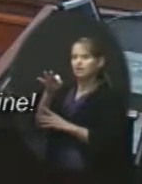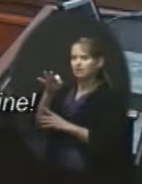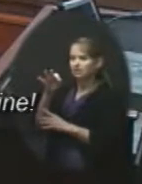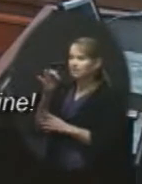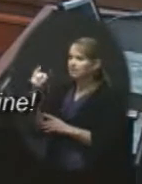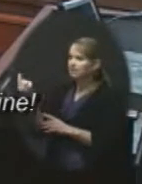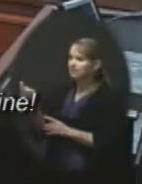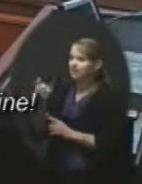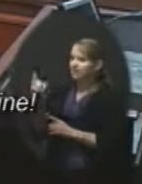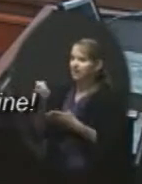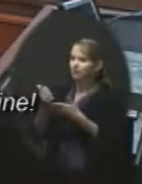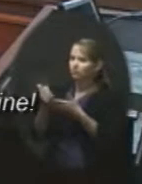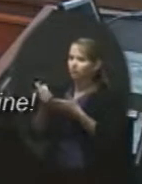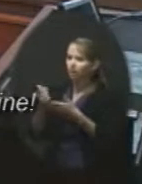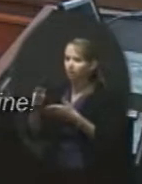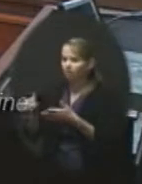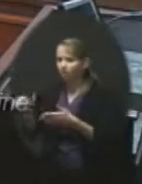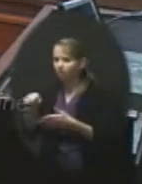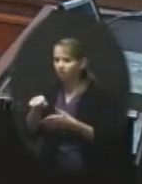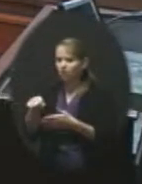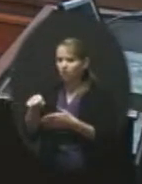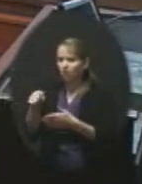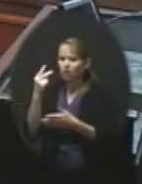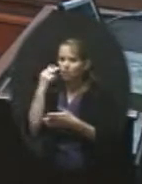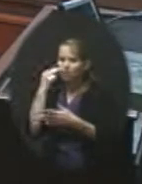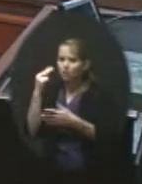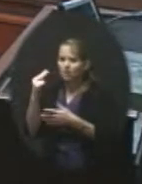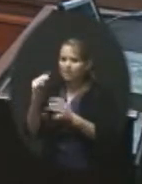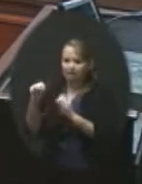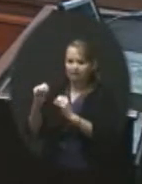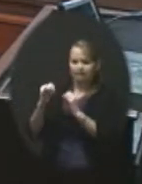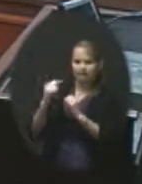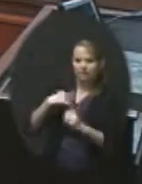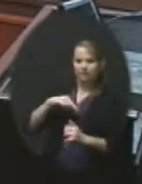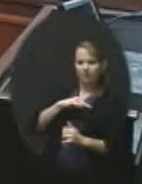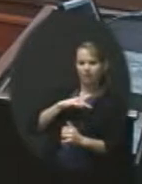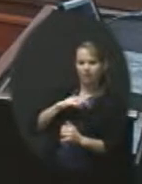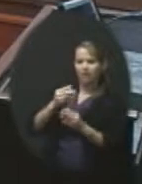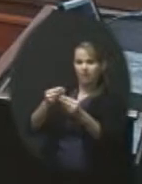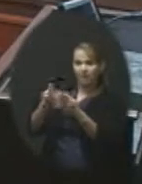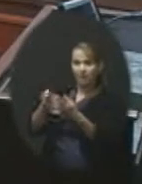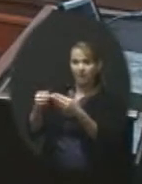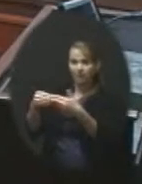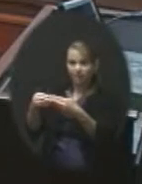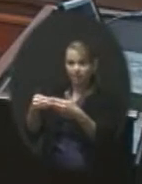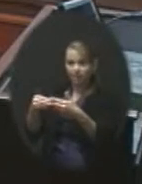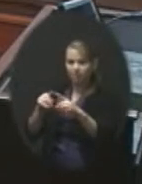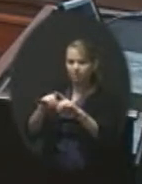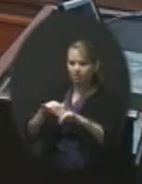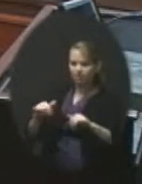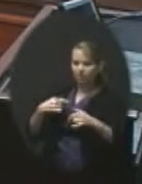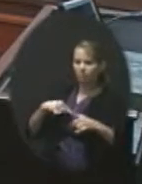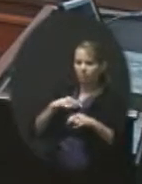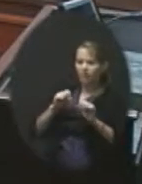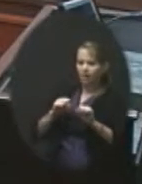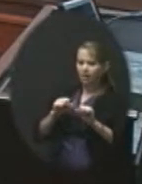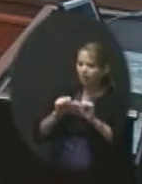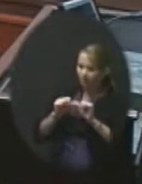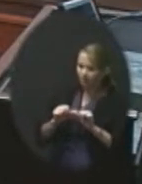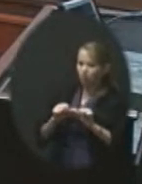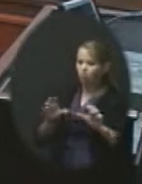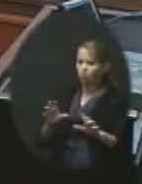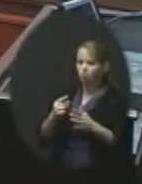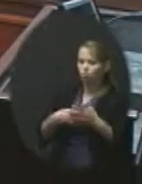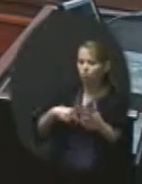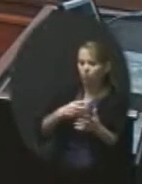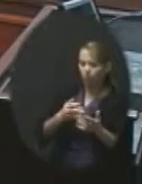other people see it in the same way and give them some flexibility while at the same time we continue to do it in the way that we want to be able to move forward with it. that's.